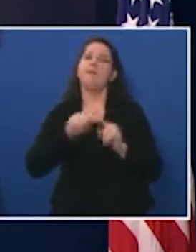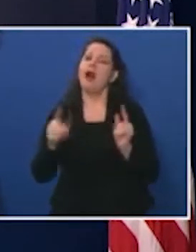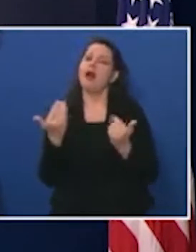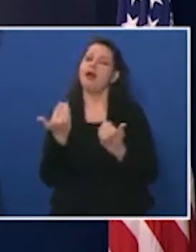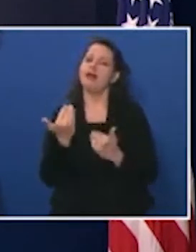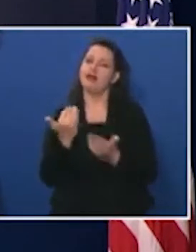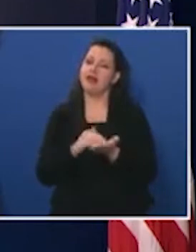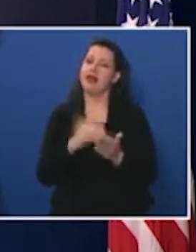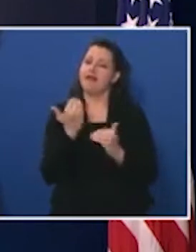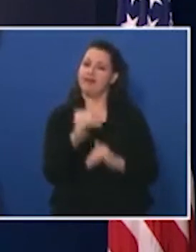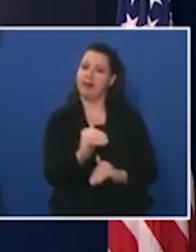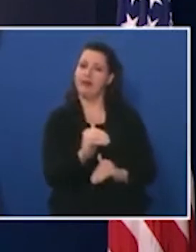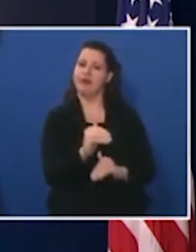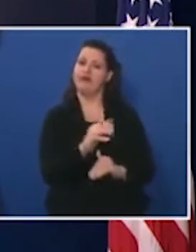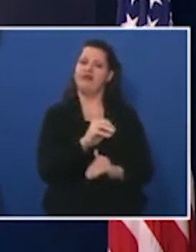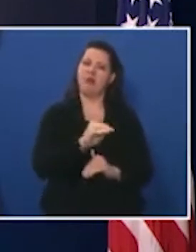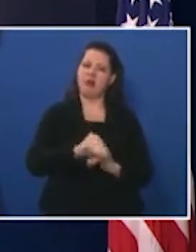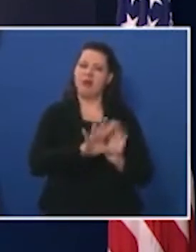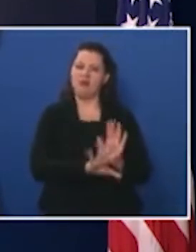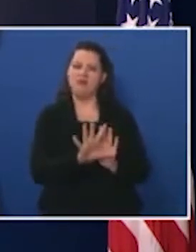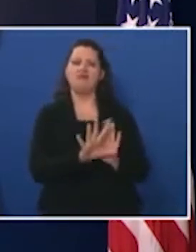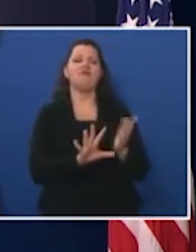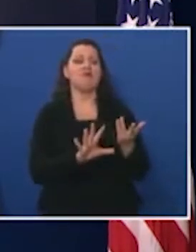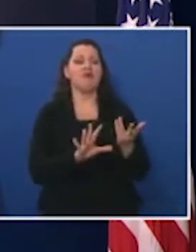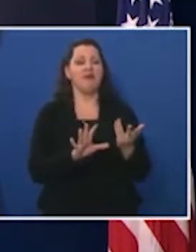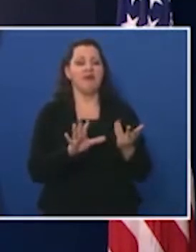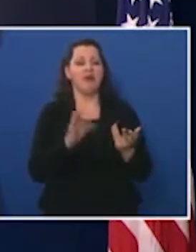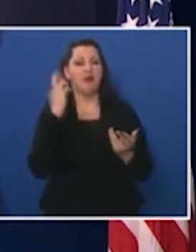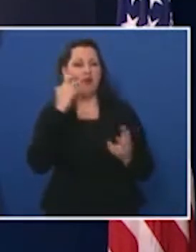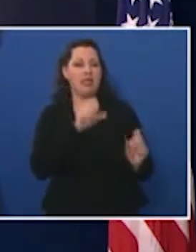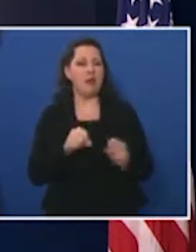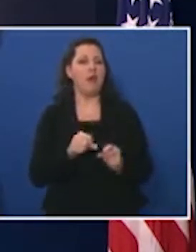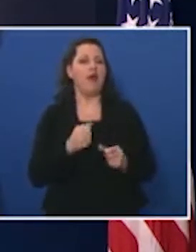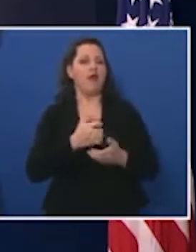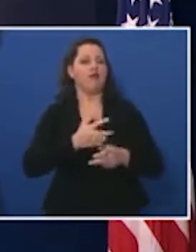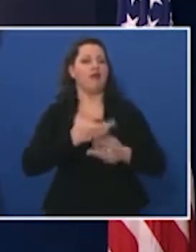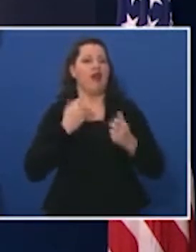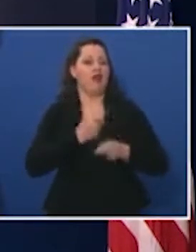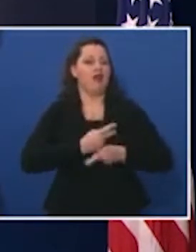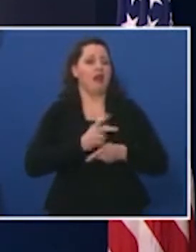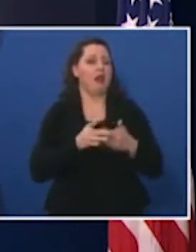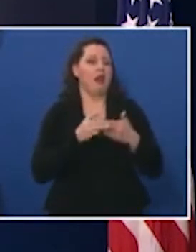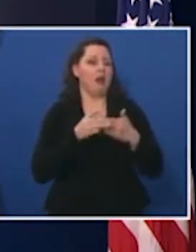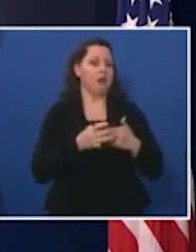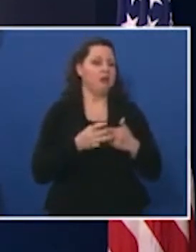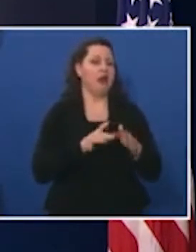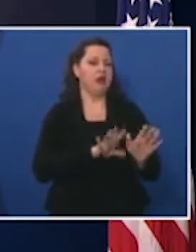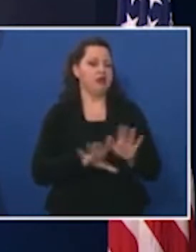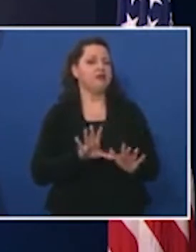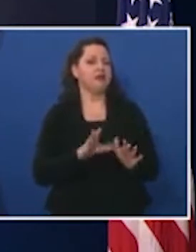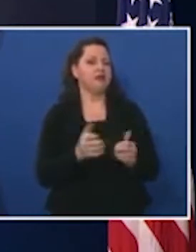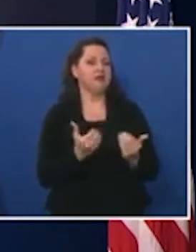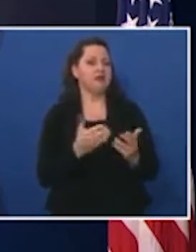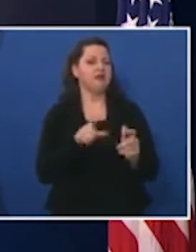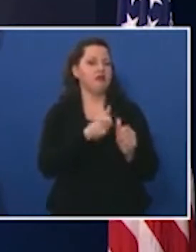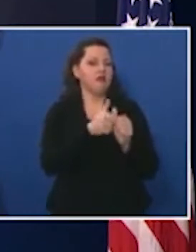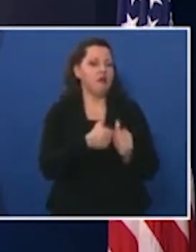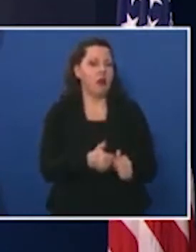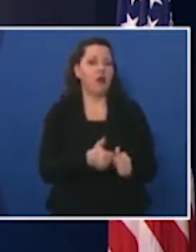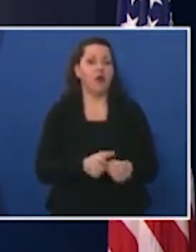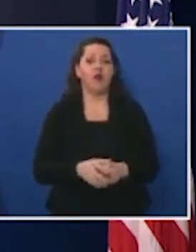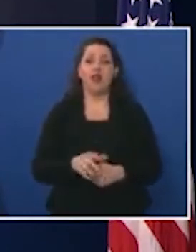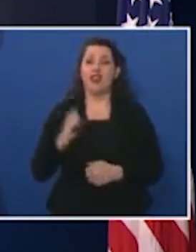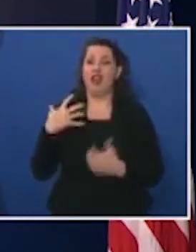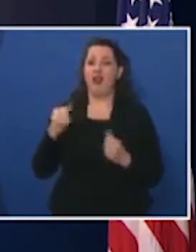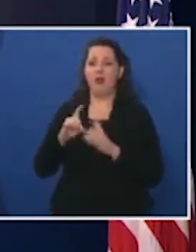on occupancy and reasonable health care measures in place and some wonderful guidance that's been provided and recommended by our department of public